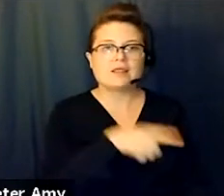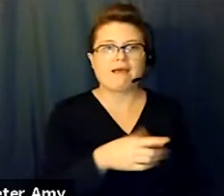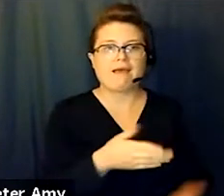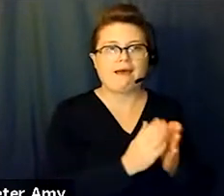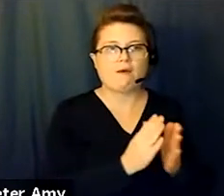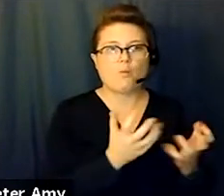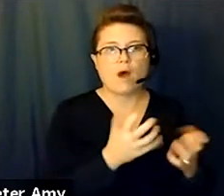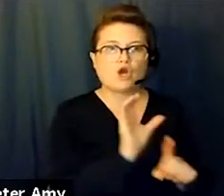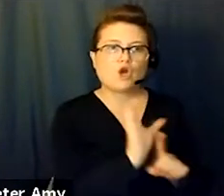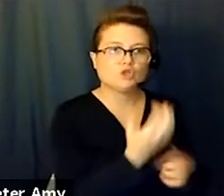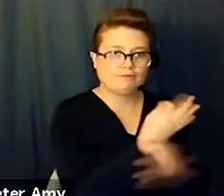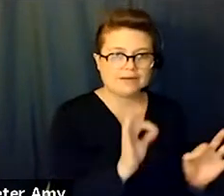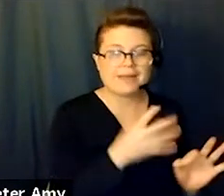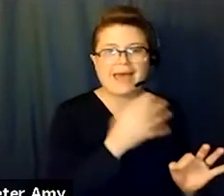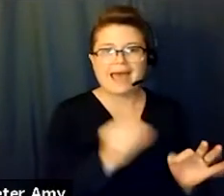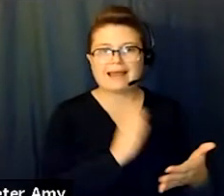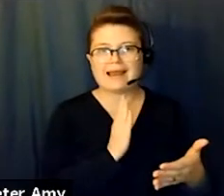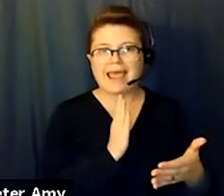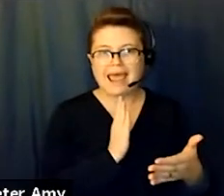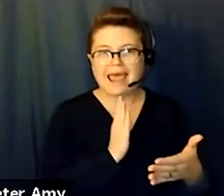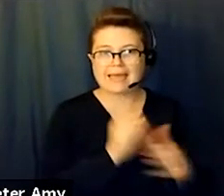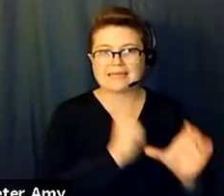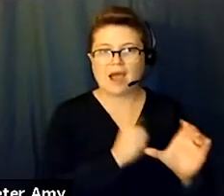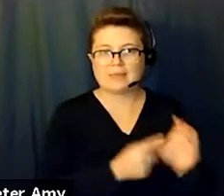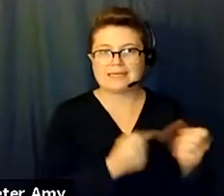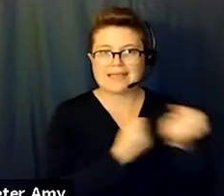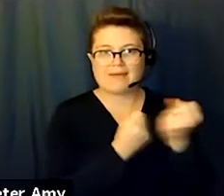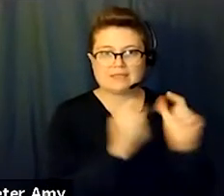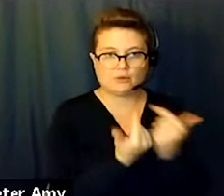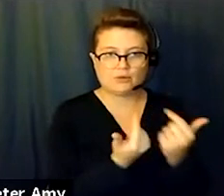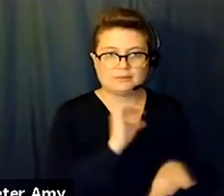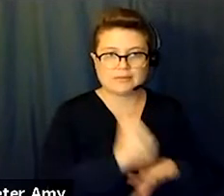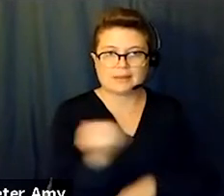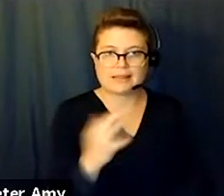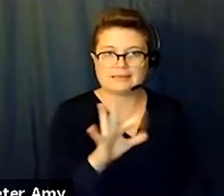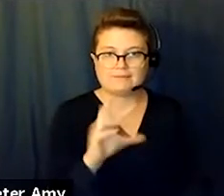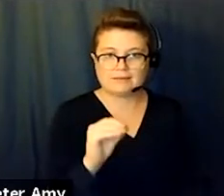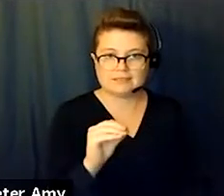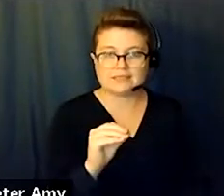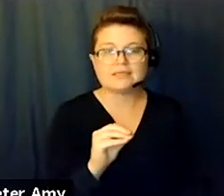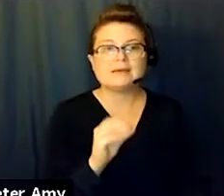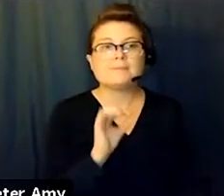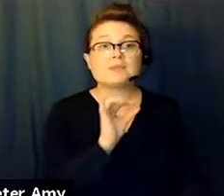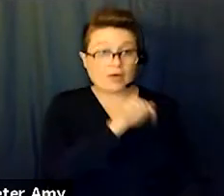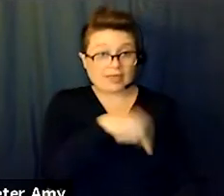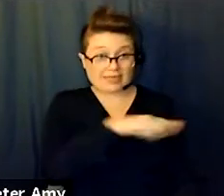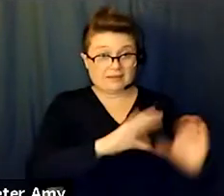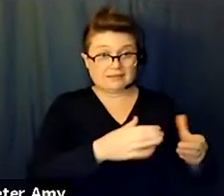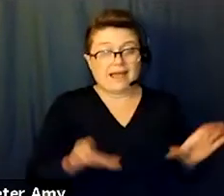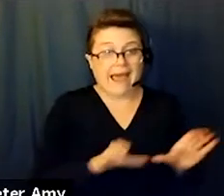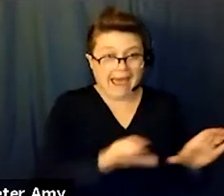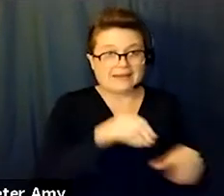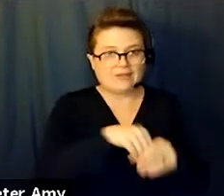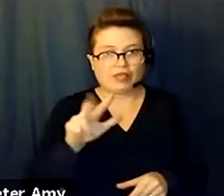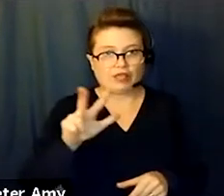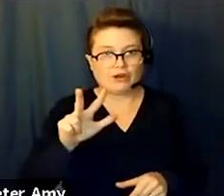-communist advocacy group founded in the 1950s. The Congress for Cultural Freedom was active in 35 countries, and the